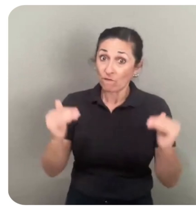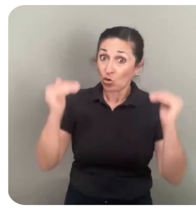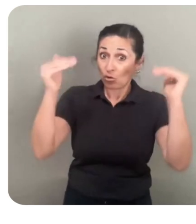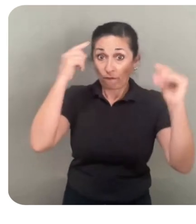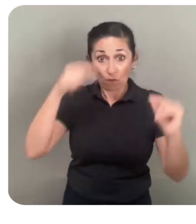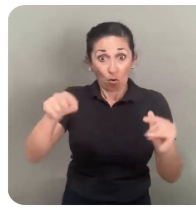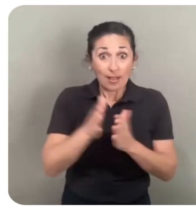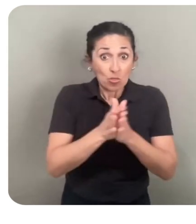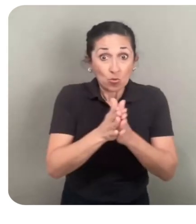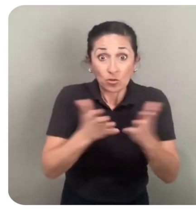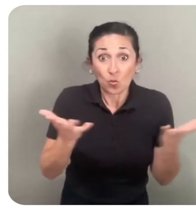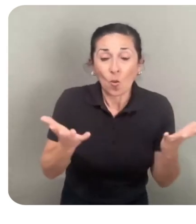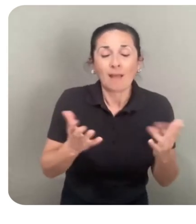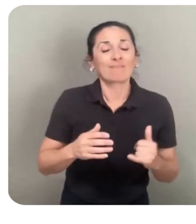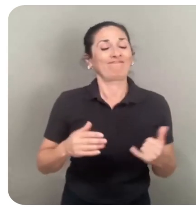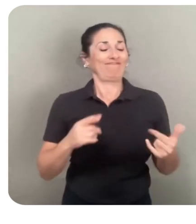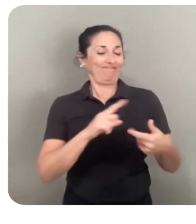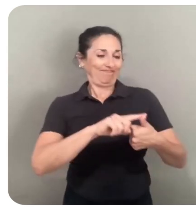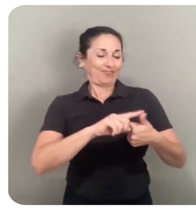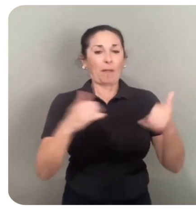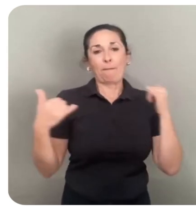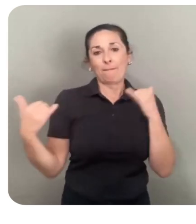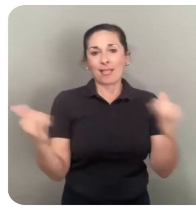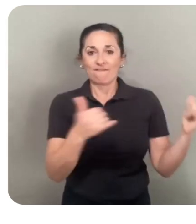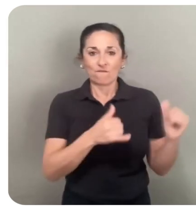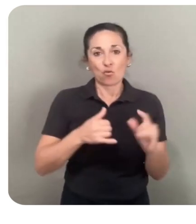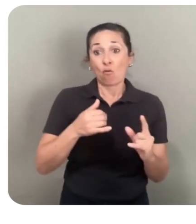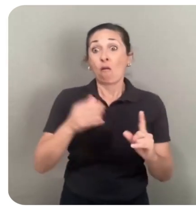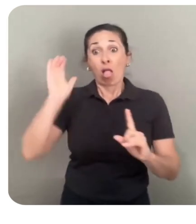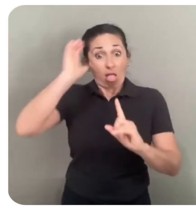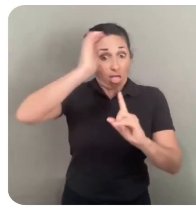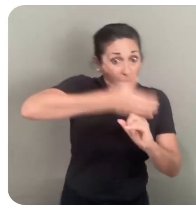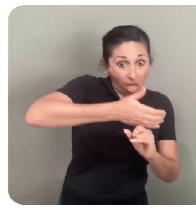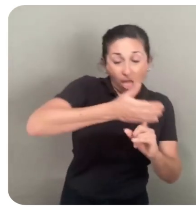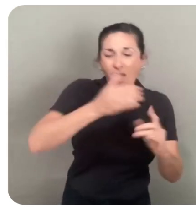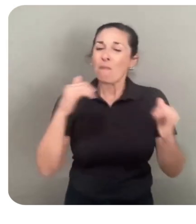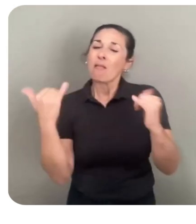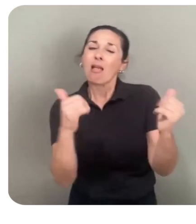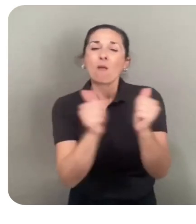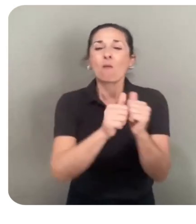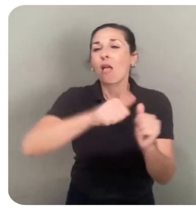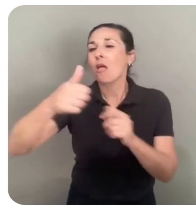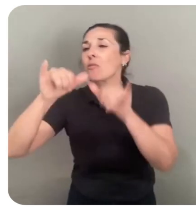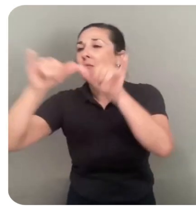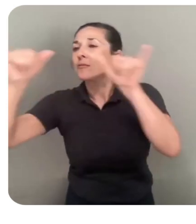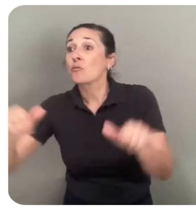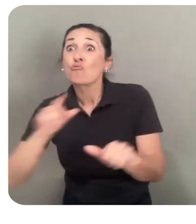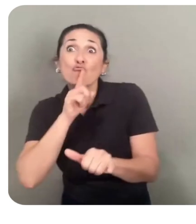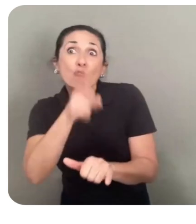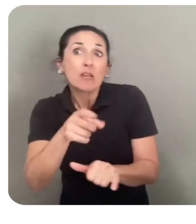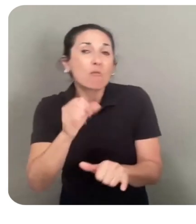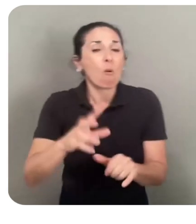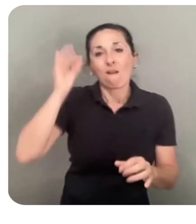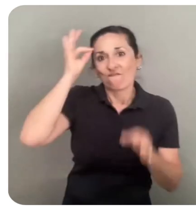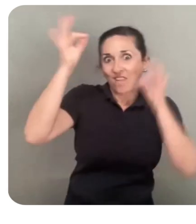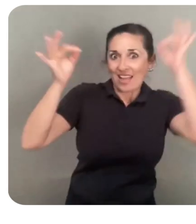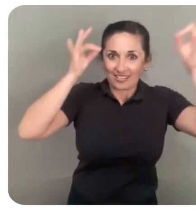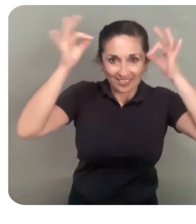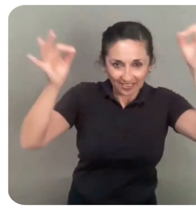playful simulation. The imitative representation of another system real or fantastical.